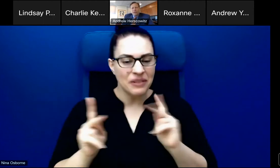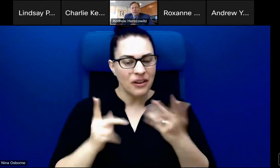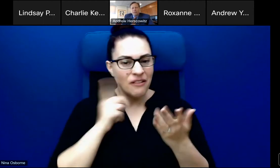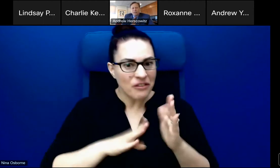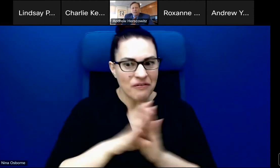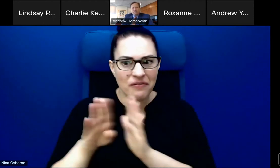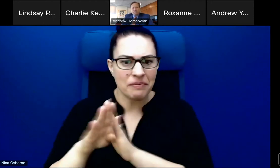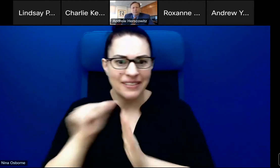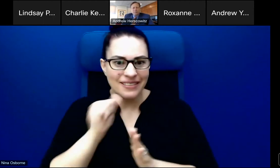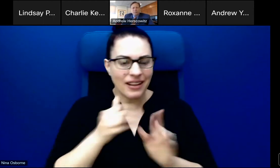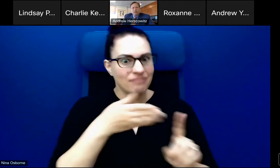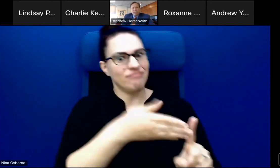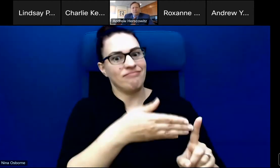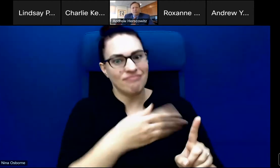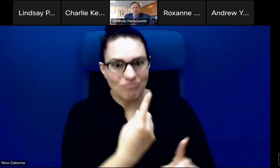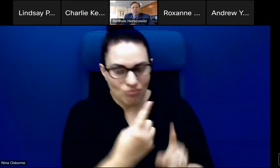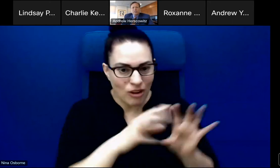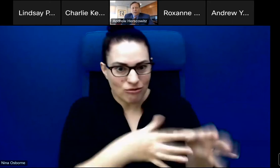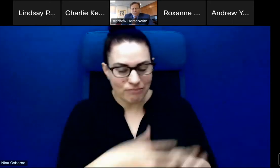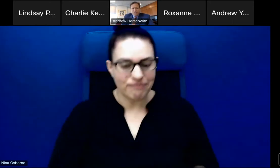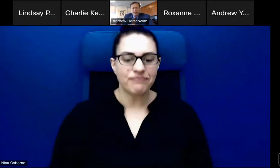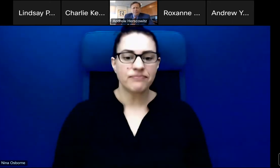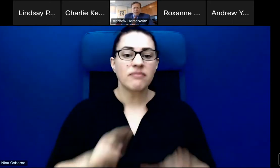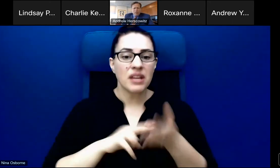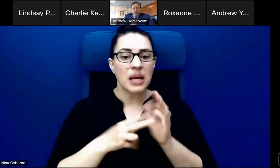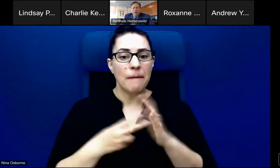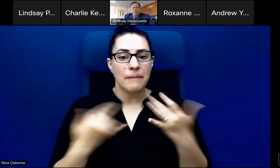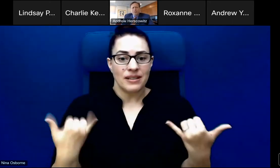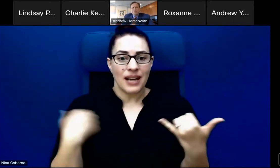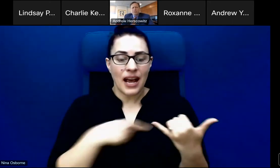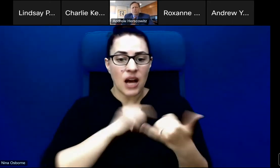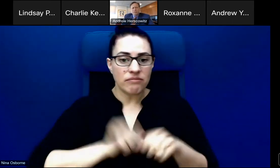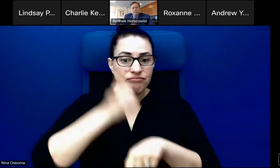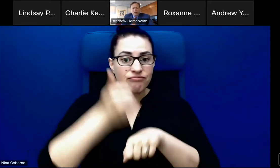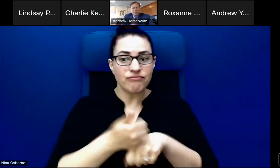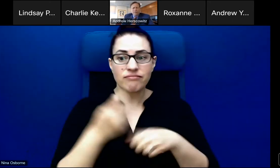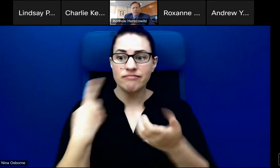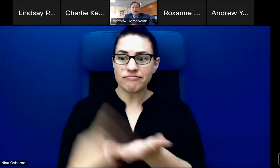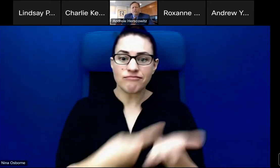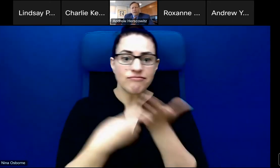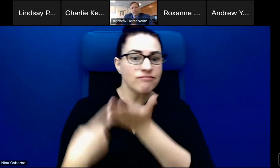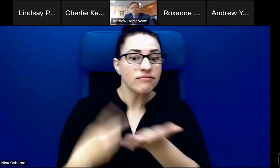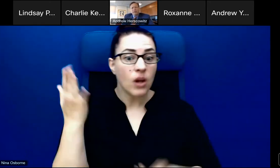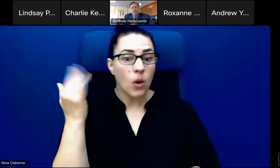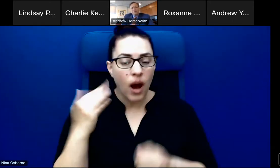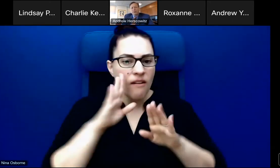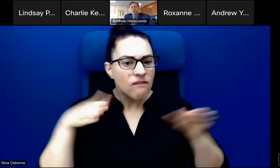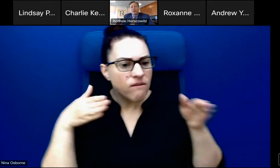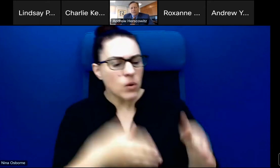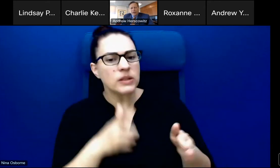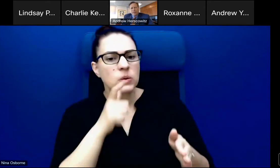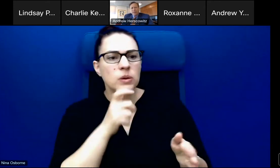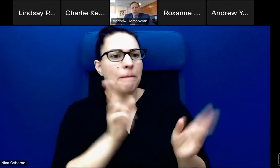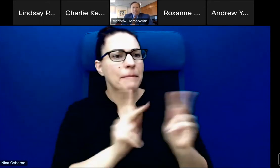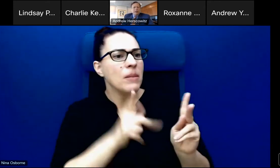undertaking are a series of these business roundtables focusing on populations who often do get left behind or who are